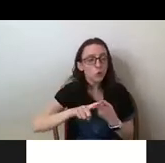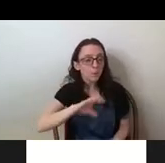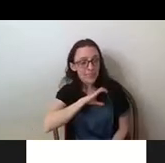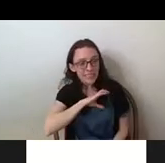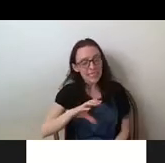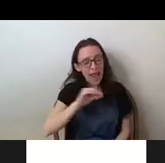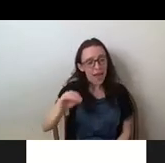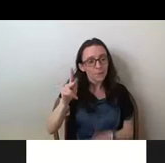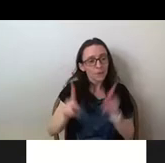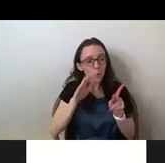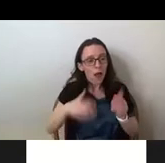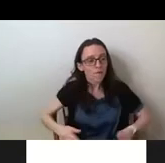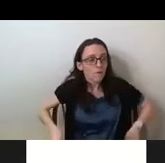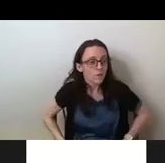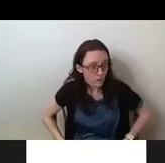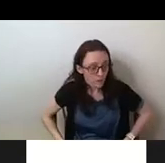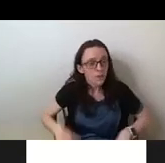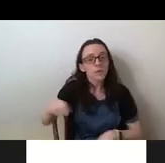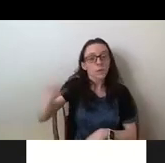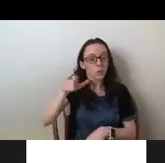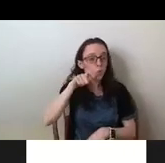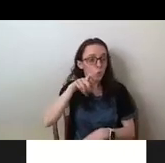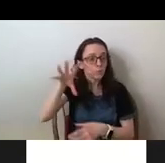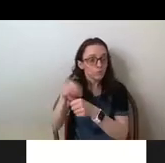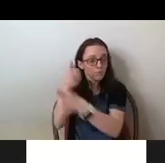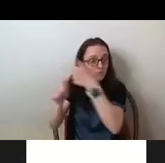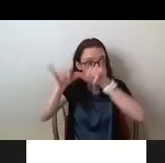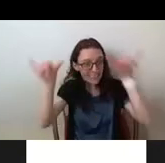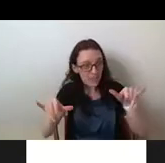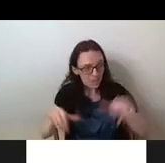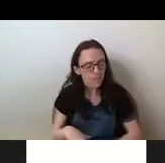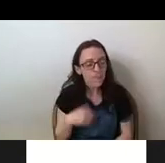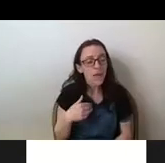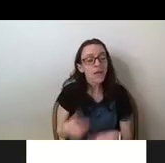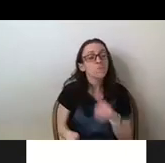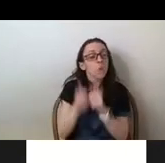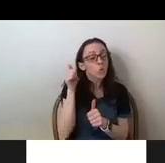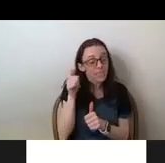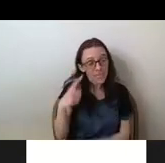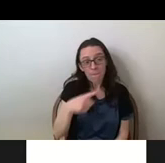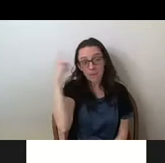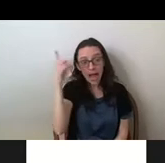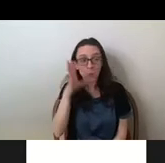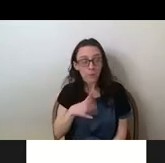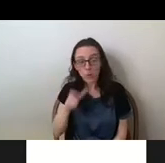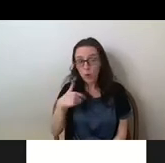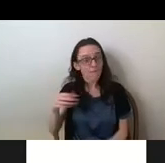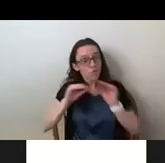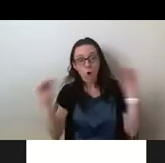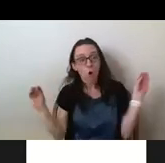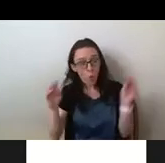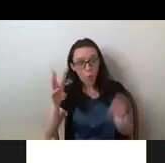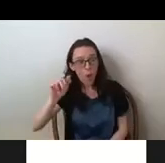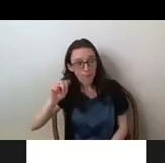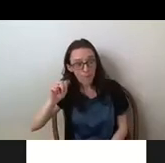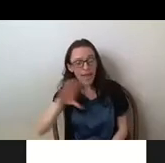Both images showed unarmed black people, mainly highlighting censoring black women in our case, and armed white policemen. Not only are